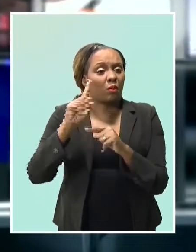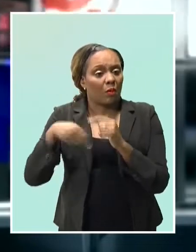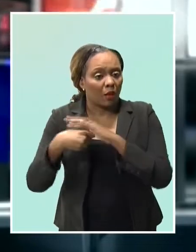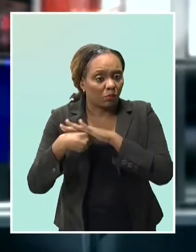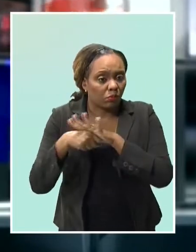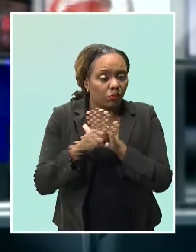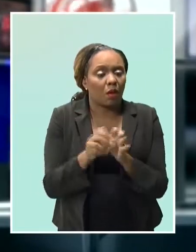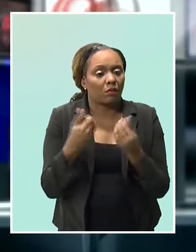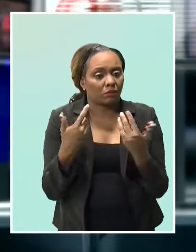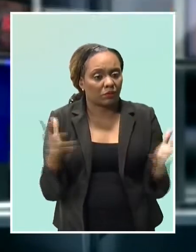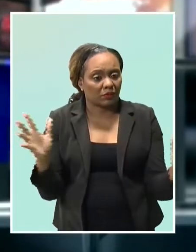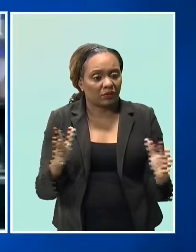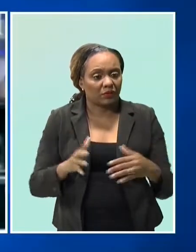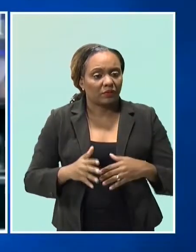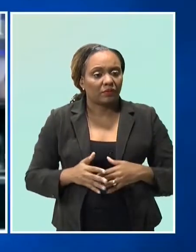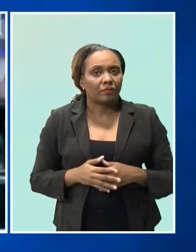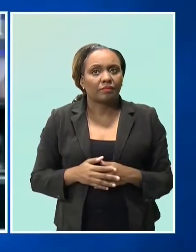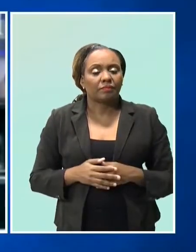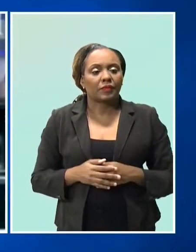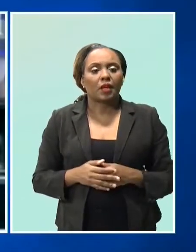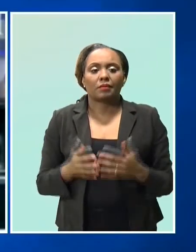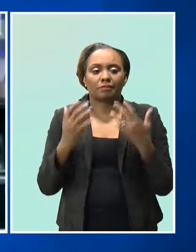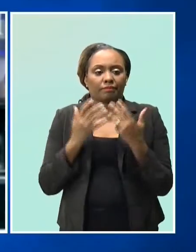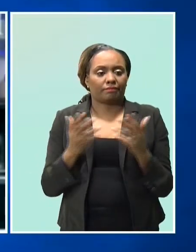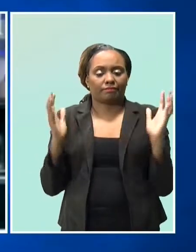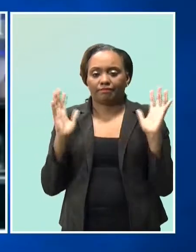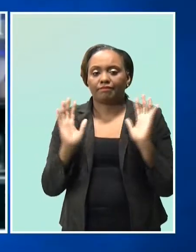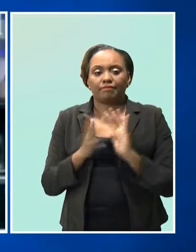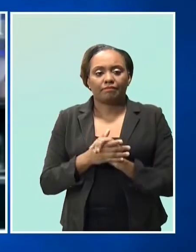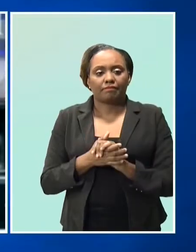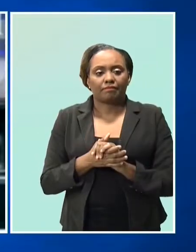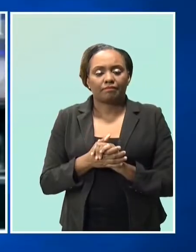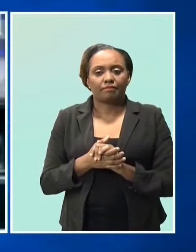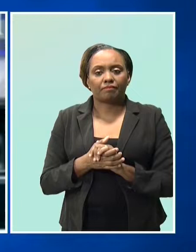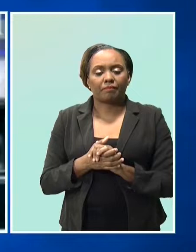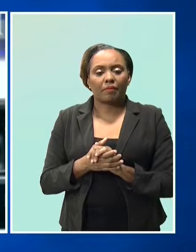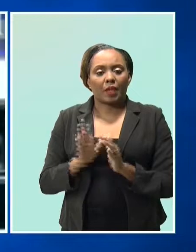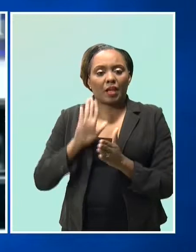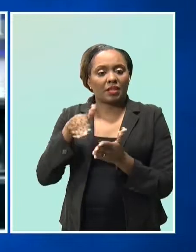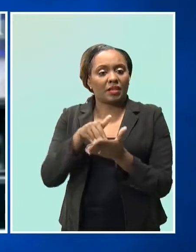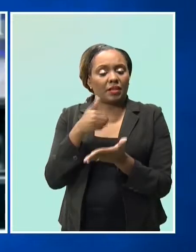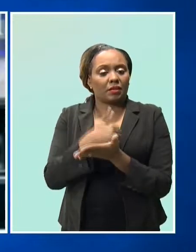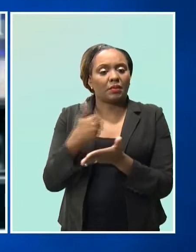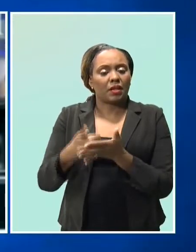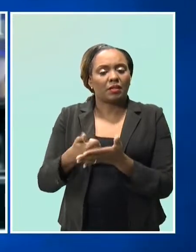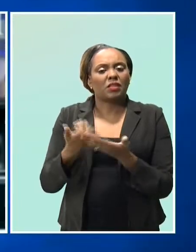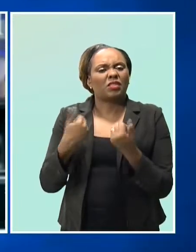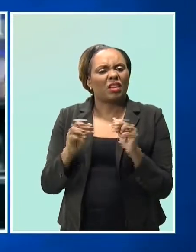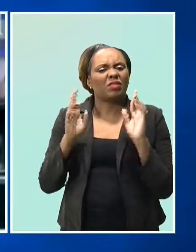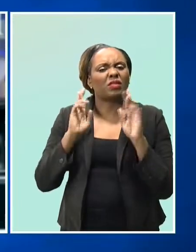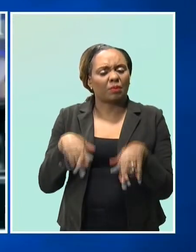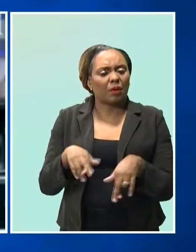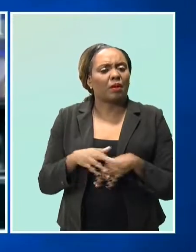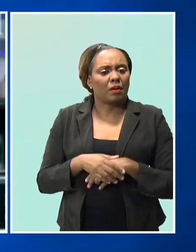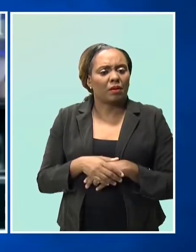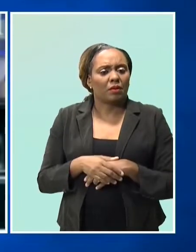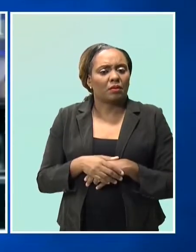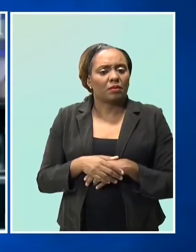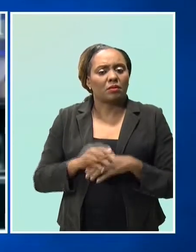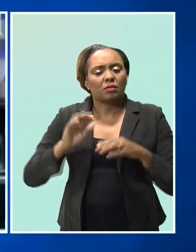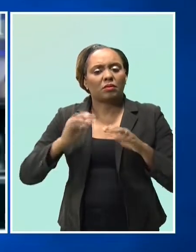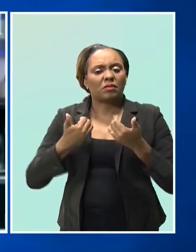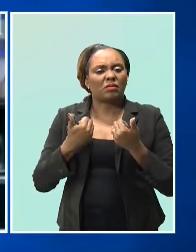crisis is over. So, Lisa, there you have it, an indication that the central bank is responding to those actions by the commercial banks